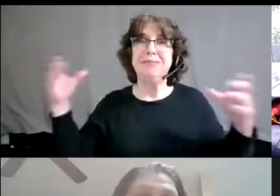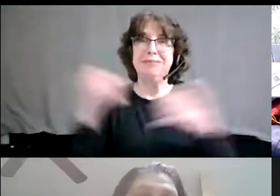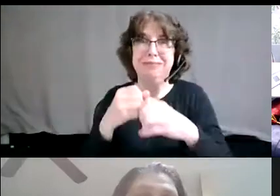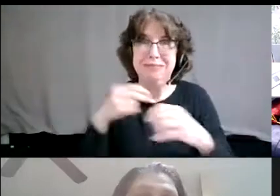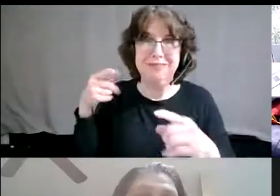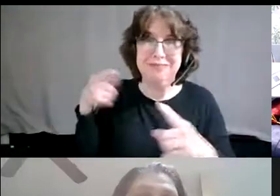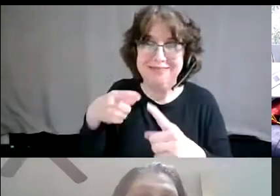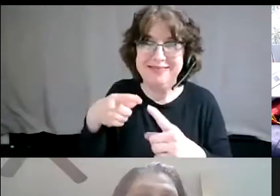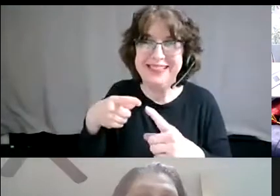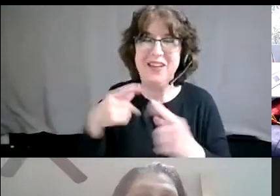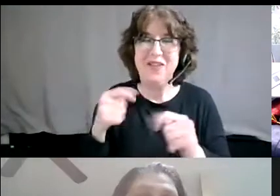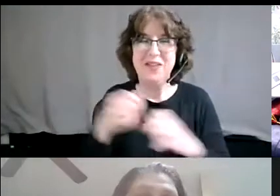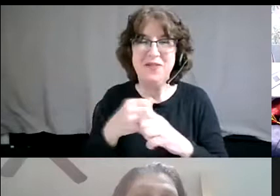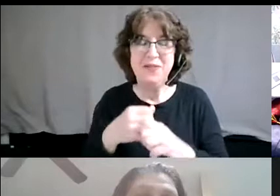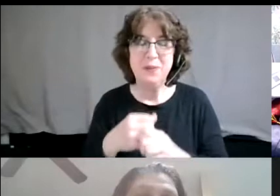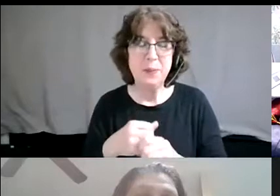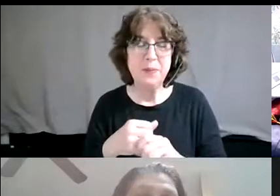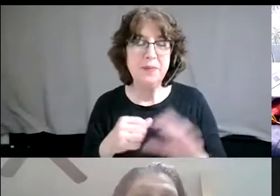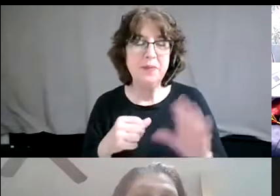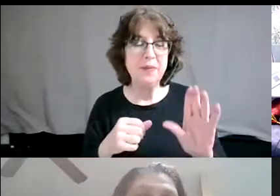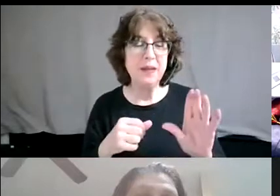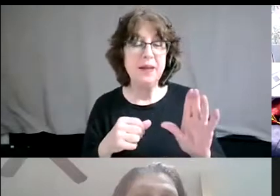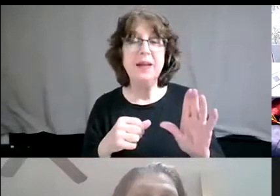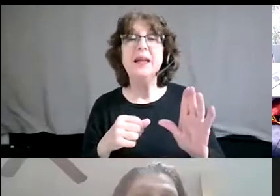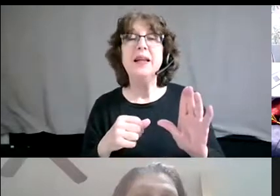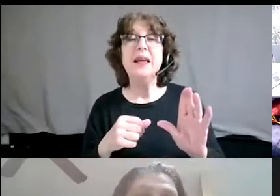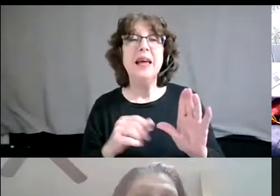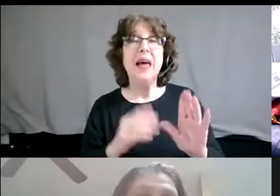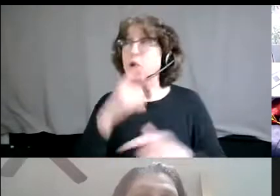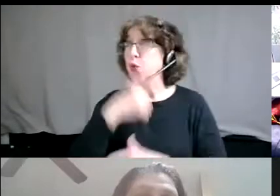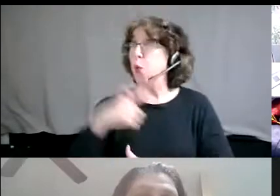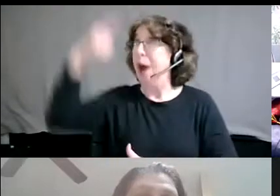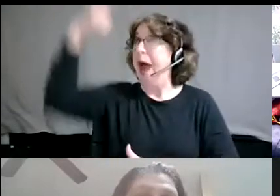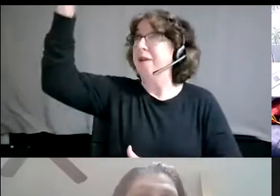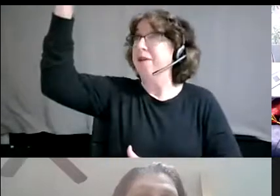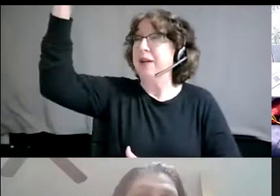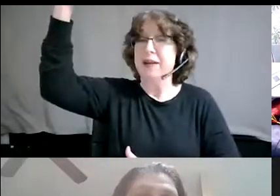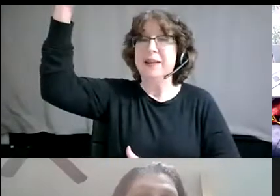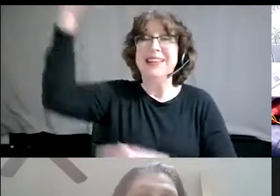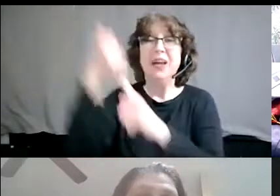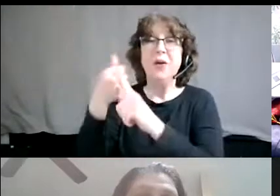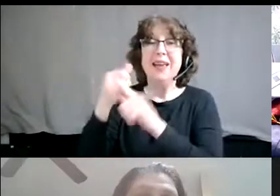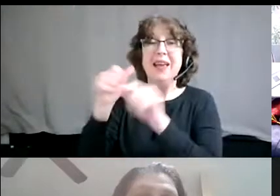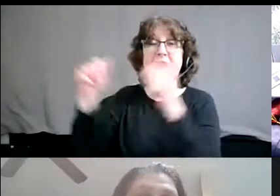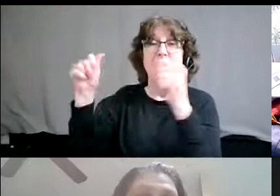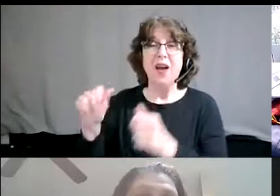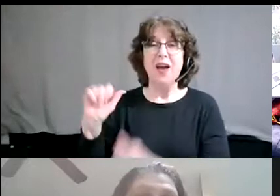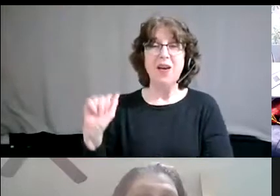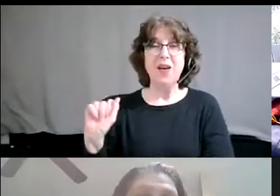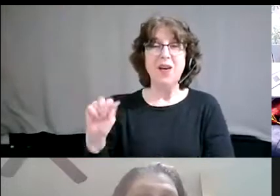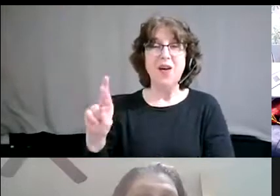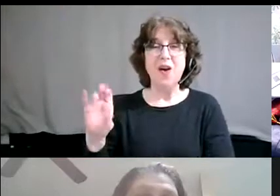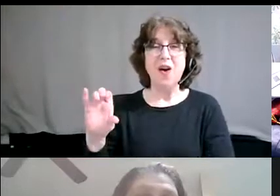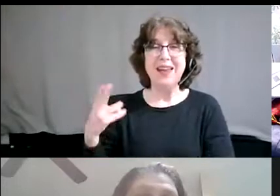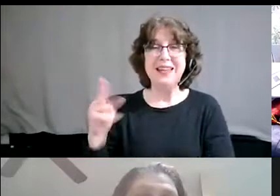really quickly. Um, there was a, the story goes that there was a giraffe and the giraffe was an architect and that art. And so this architect